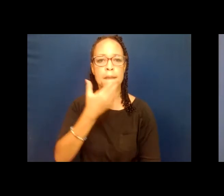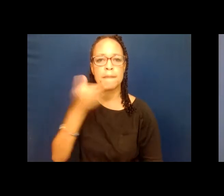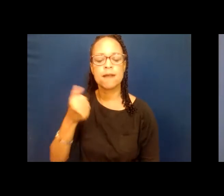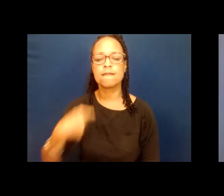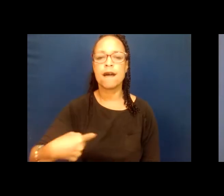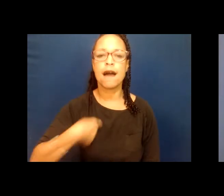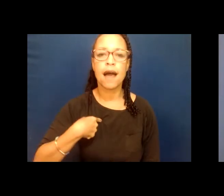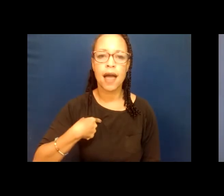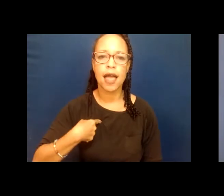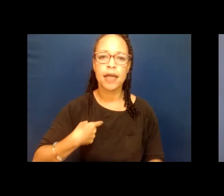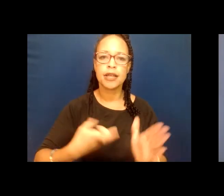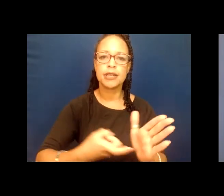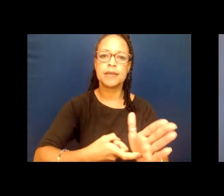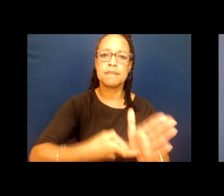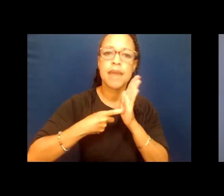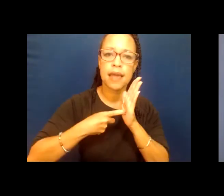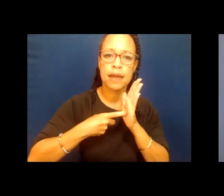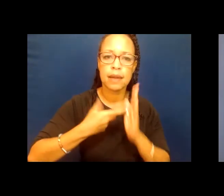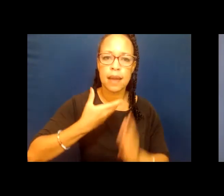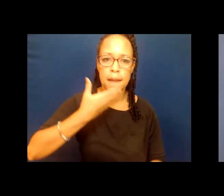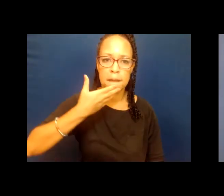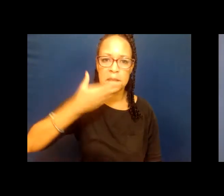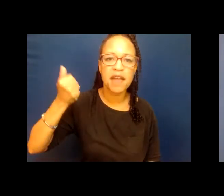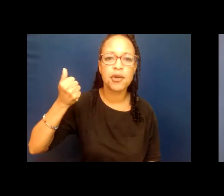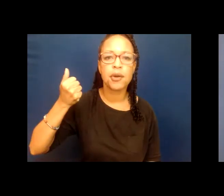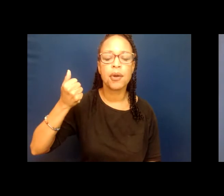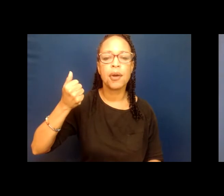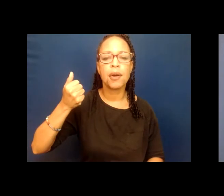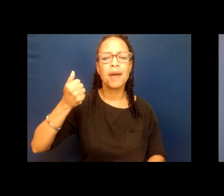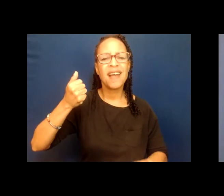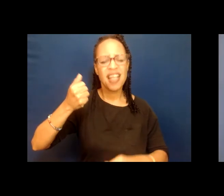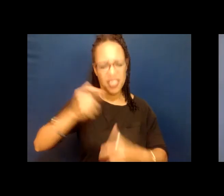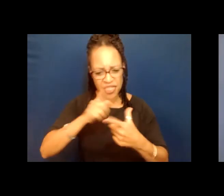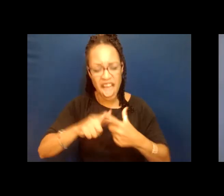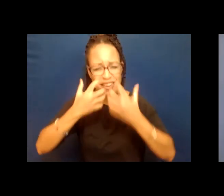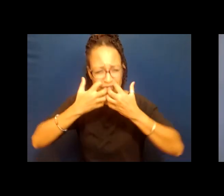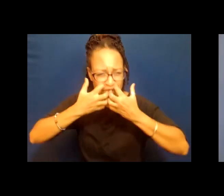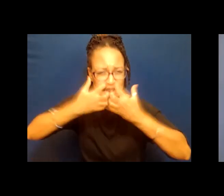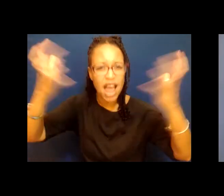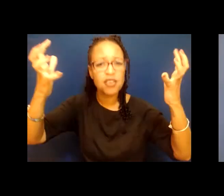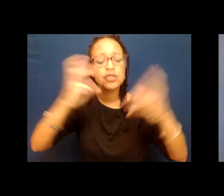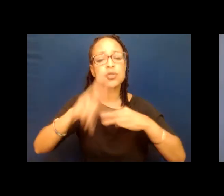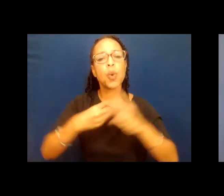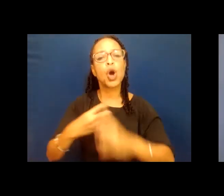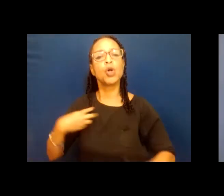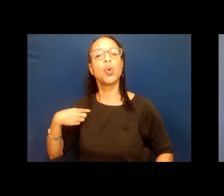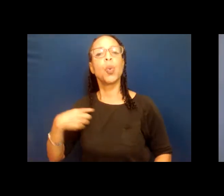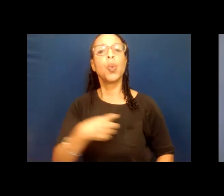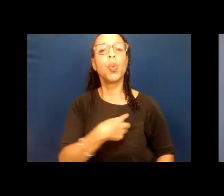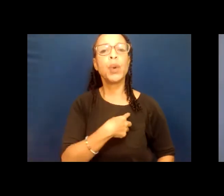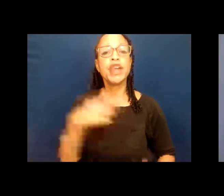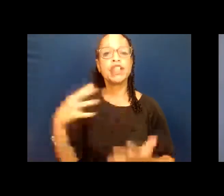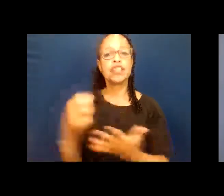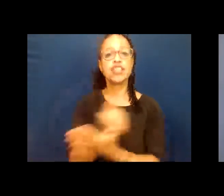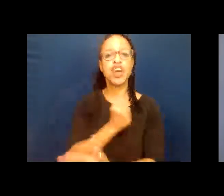better. Then to shout it to the world, we deserve the foot on